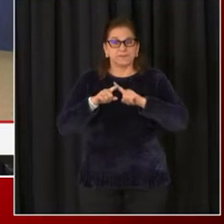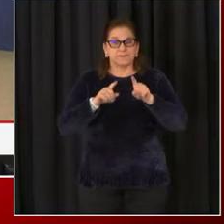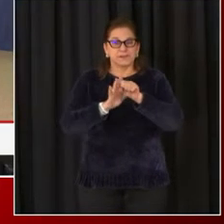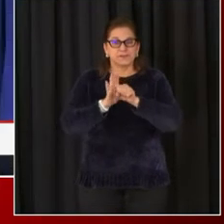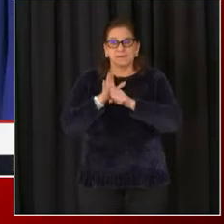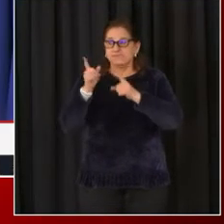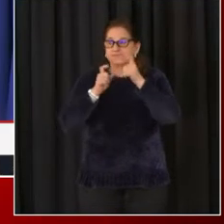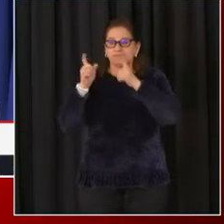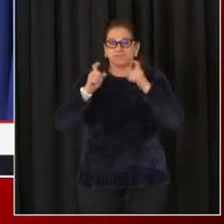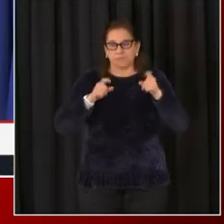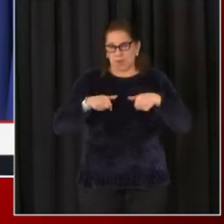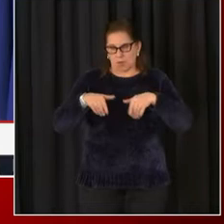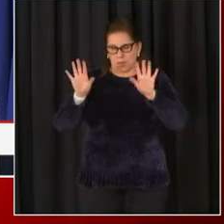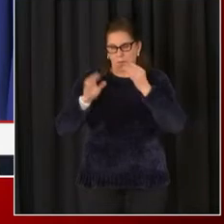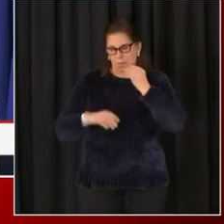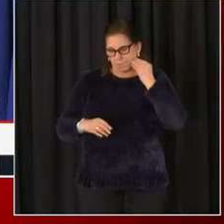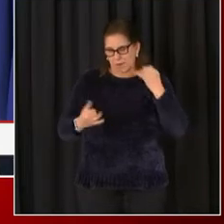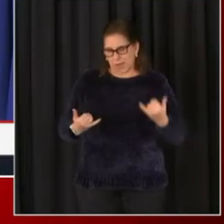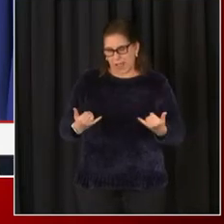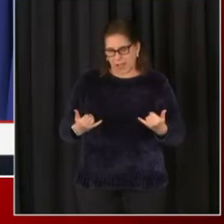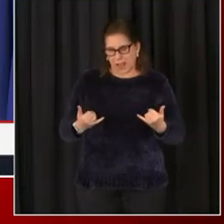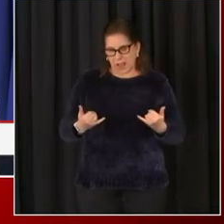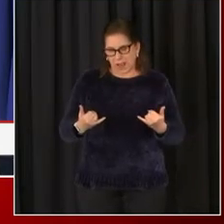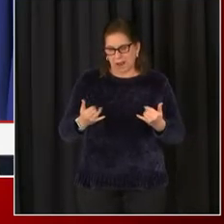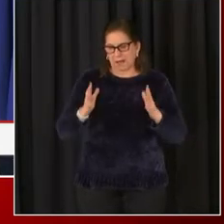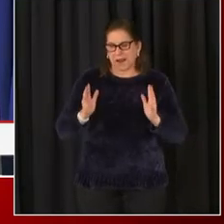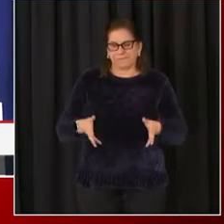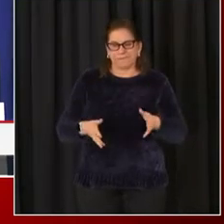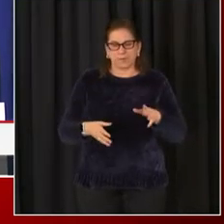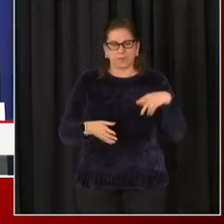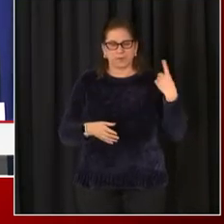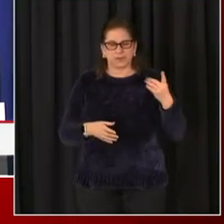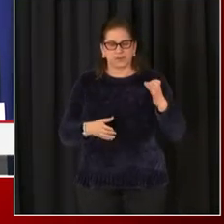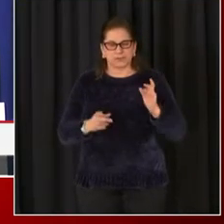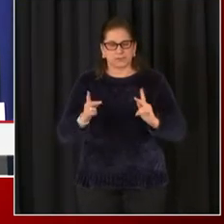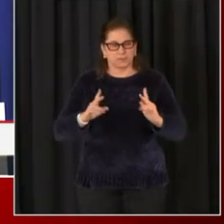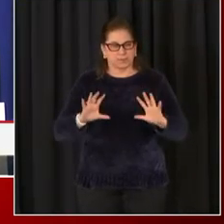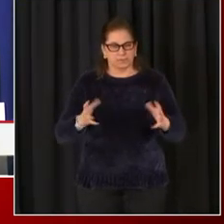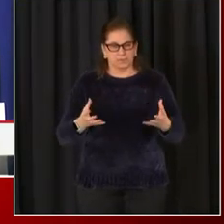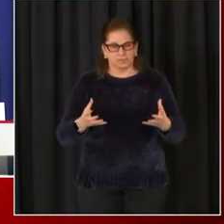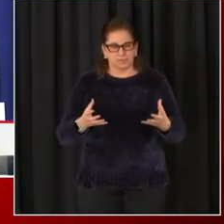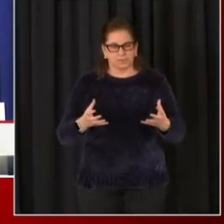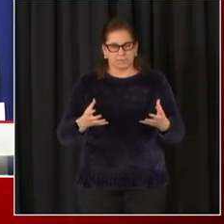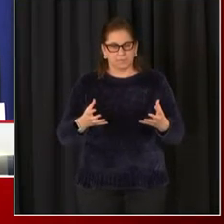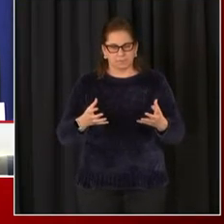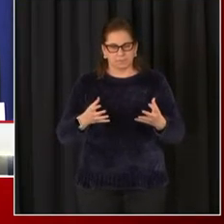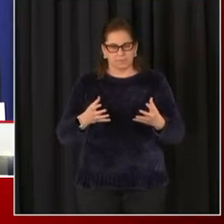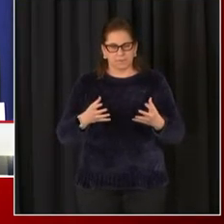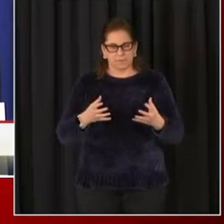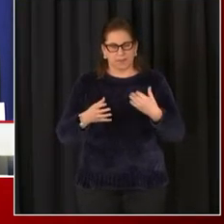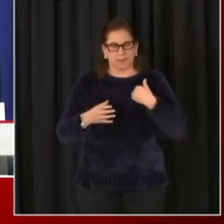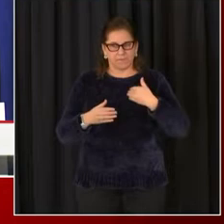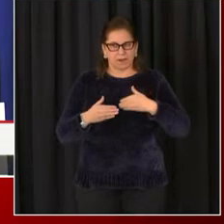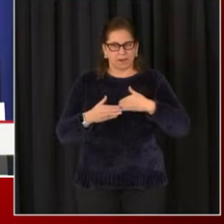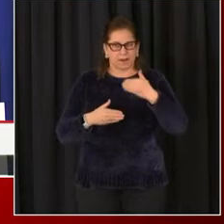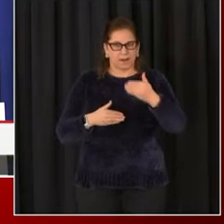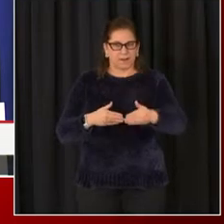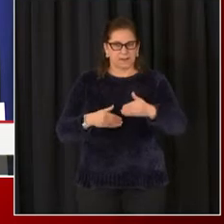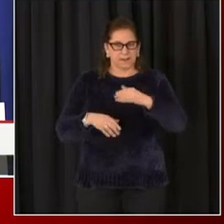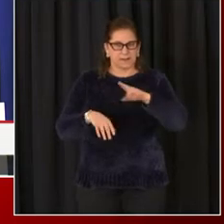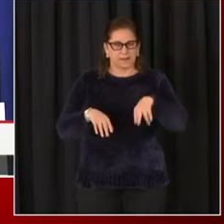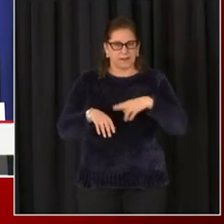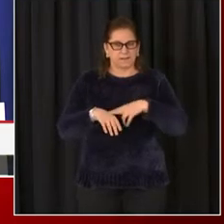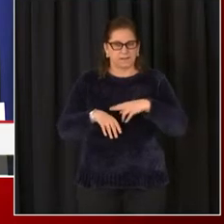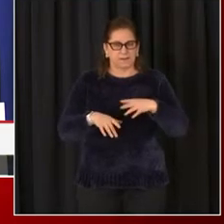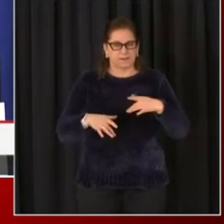we have requested, because we do anticipate that there will be another national special security event occurring in the joint session of